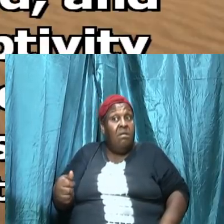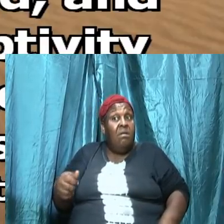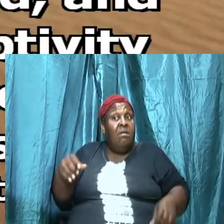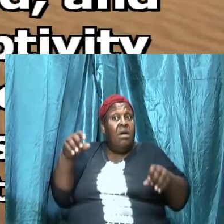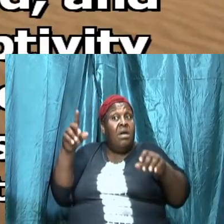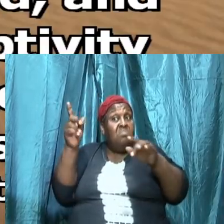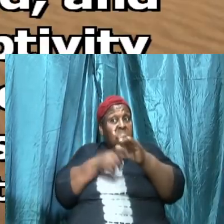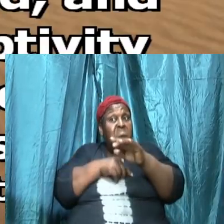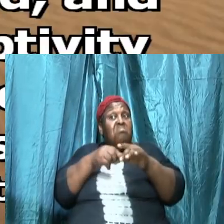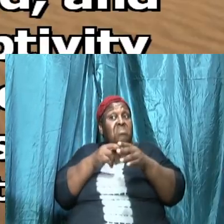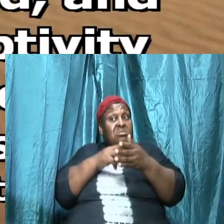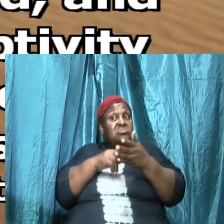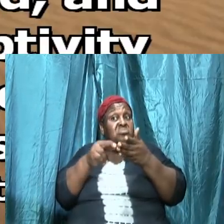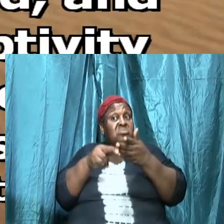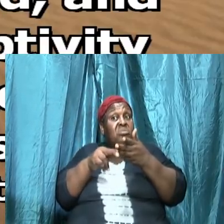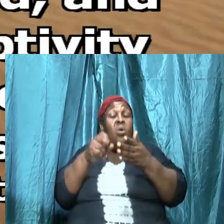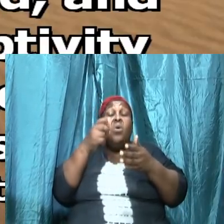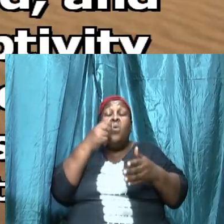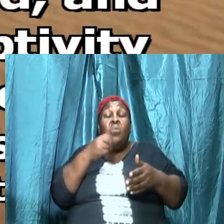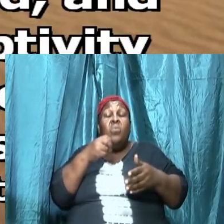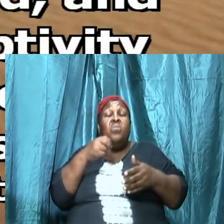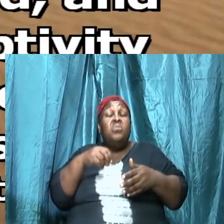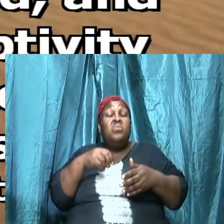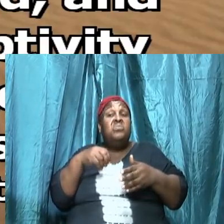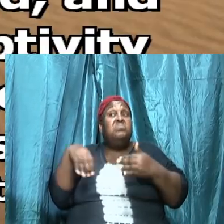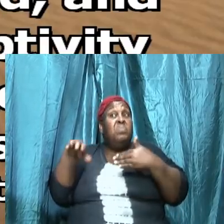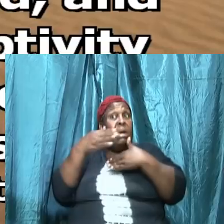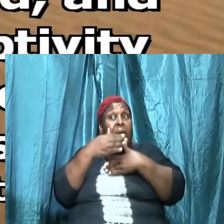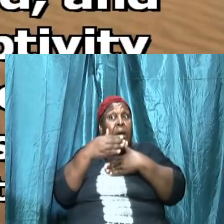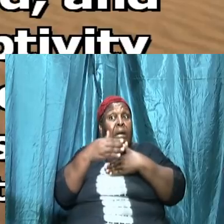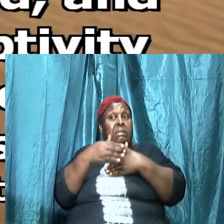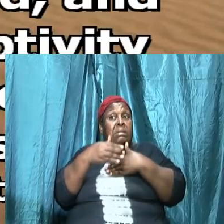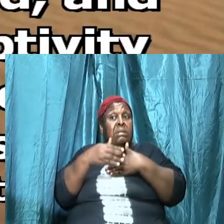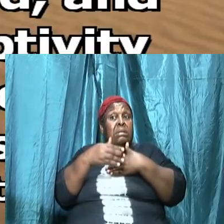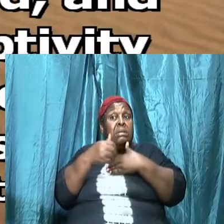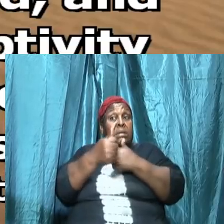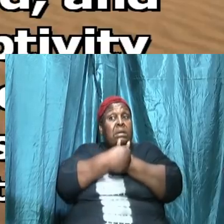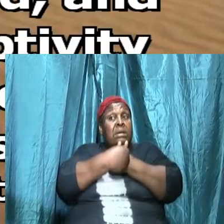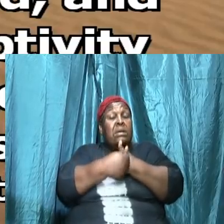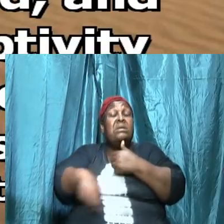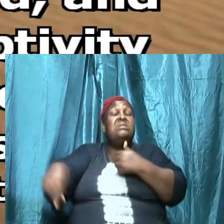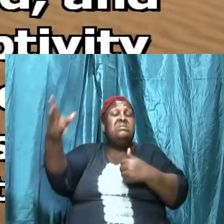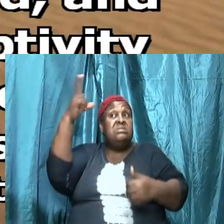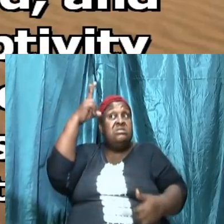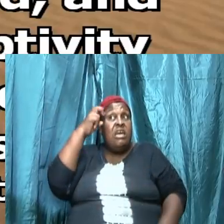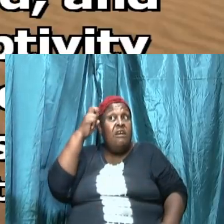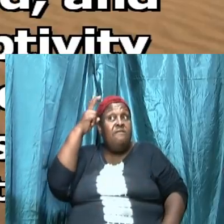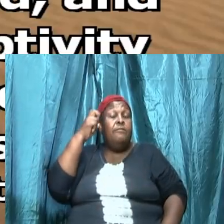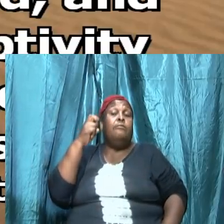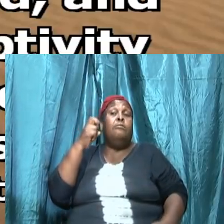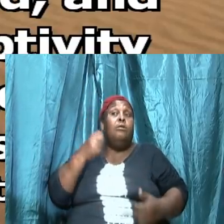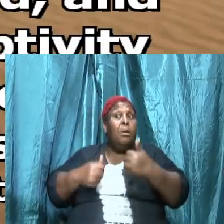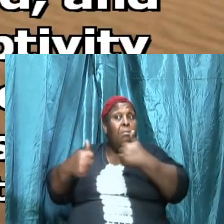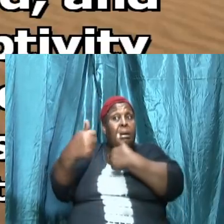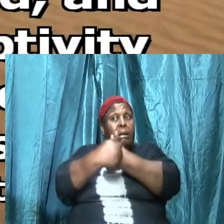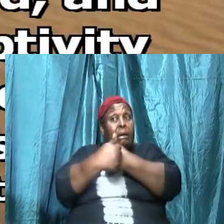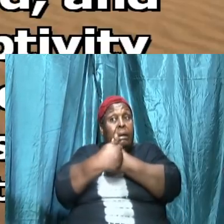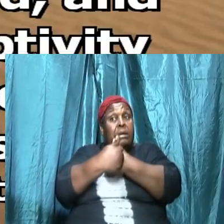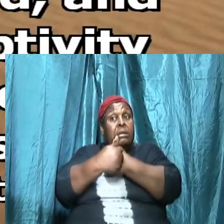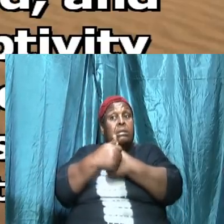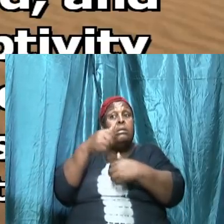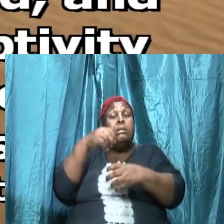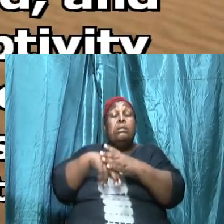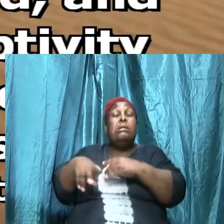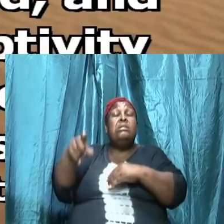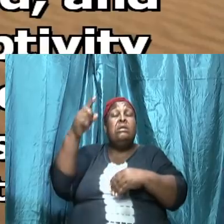is behind that because it's a mind game and it is the adversary that is behind that and in that mind game